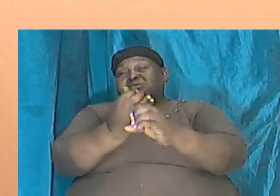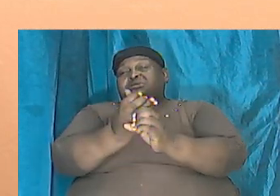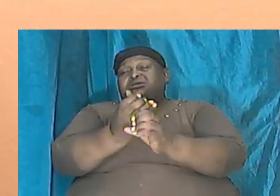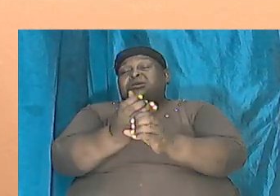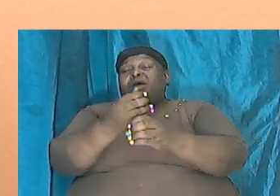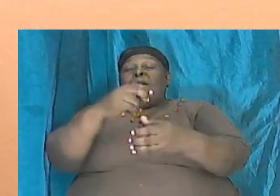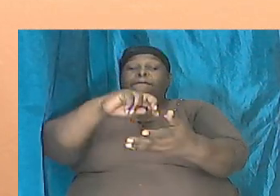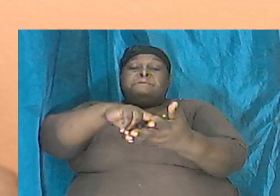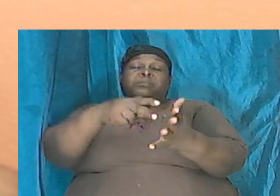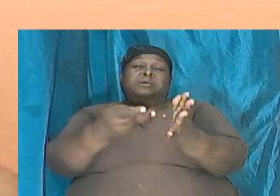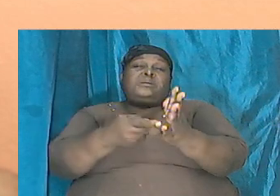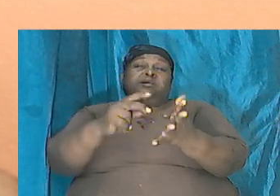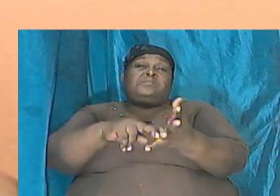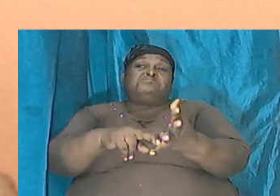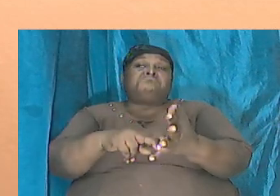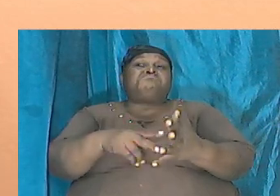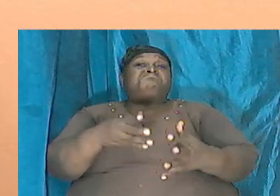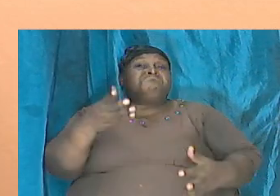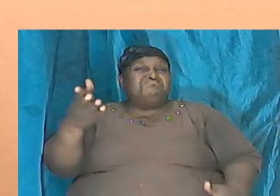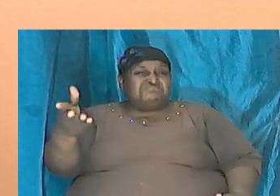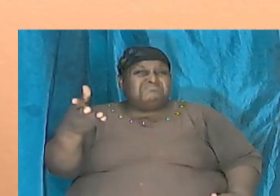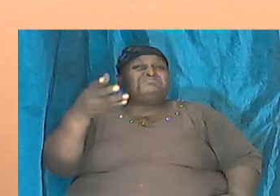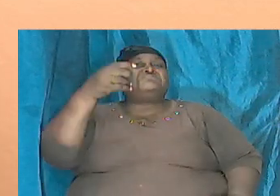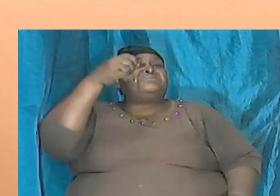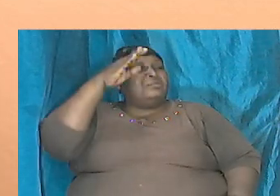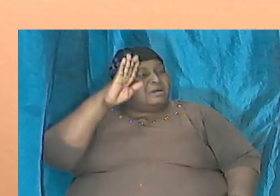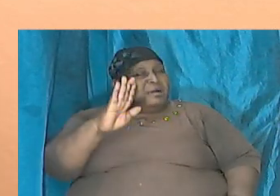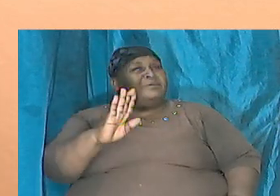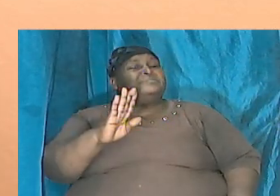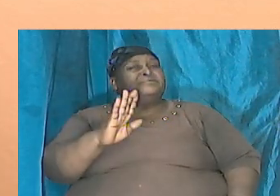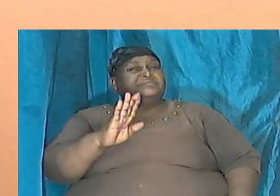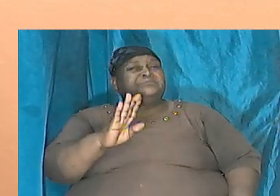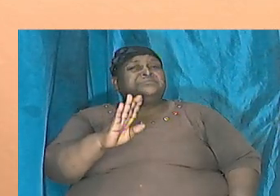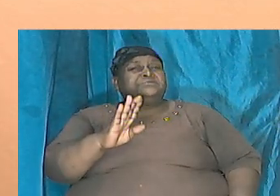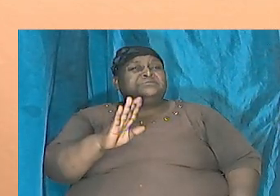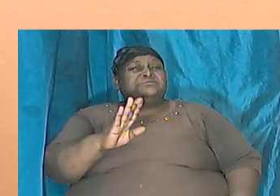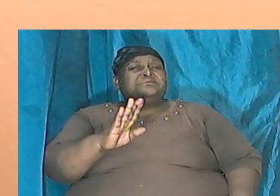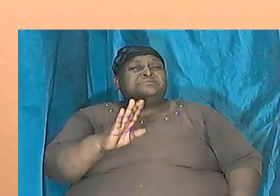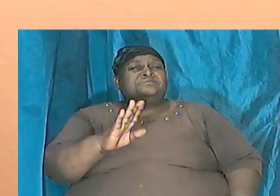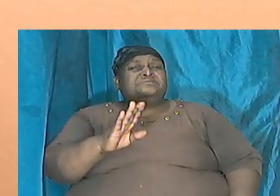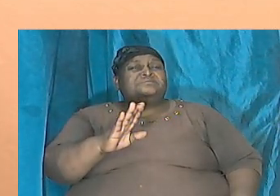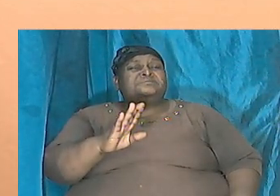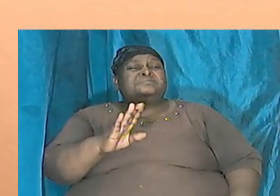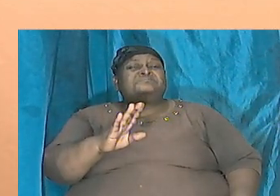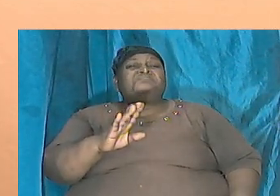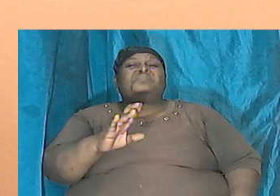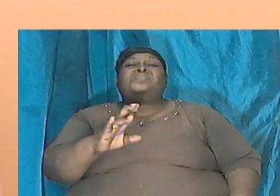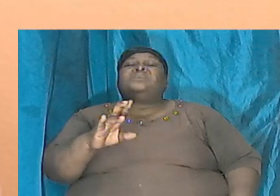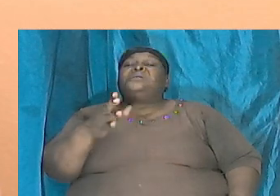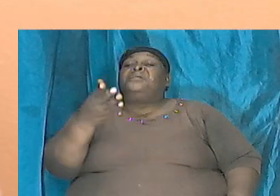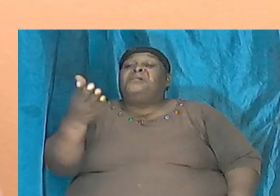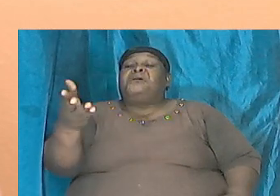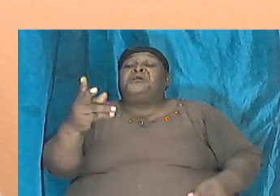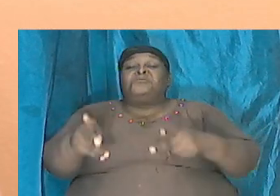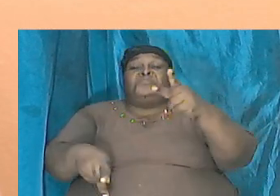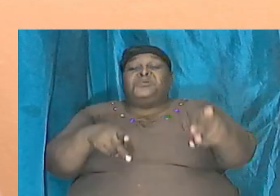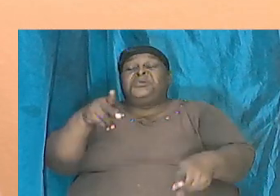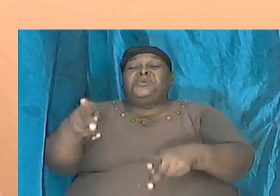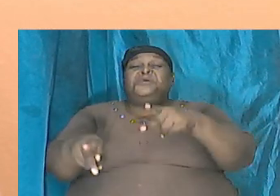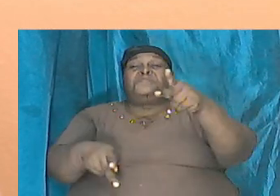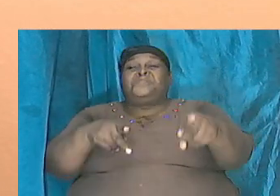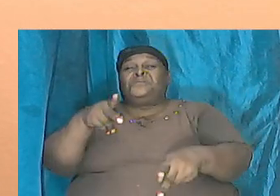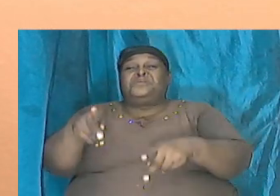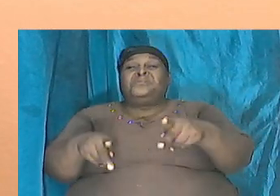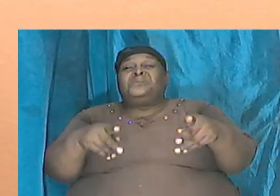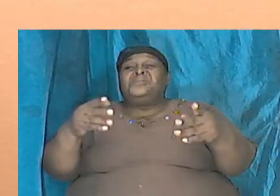that there is a God. And as a result of that, there are folks around that